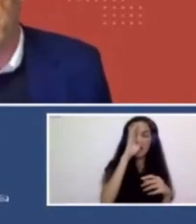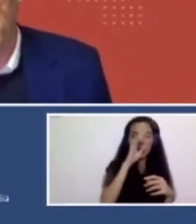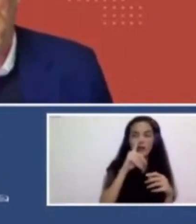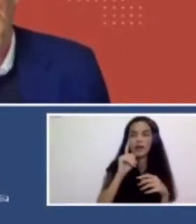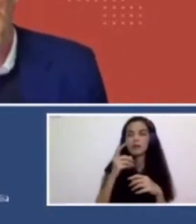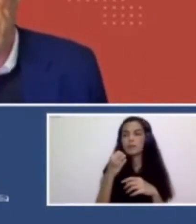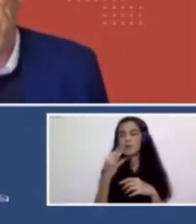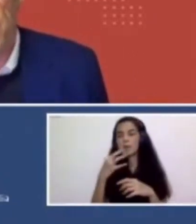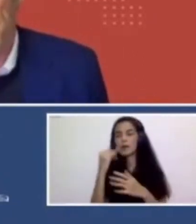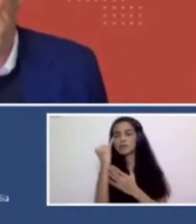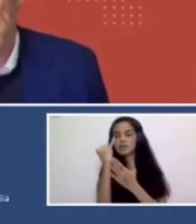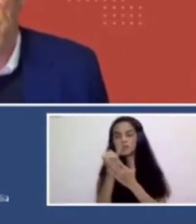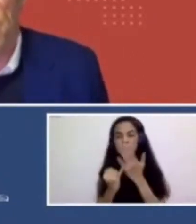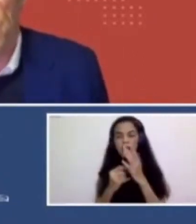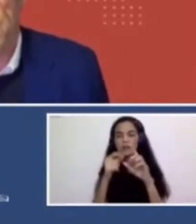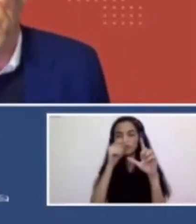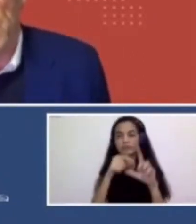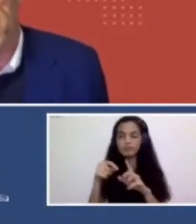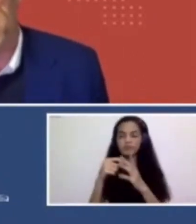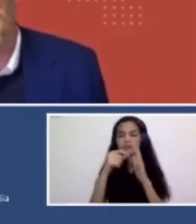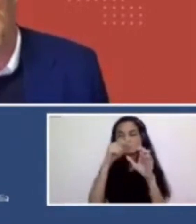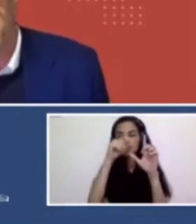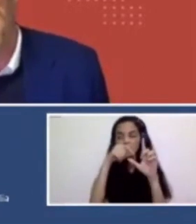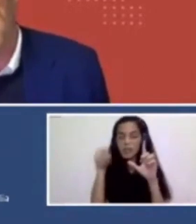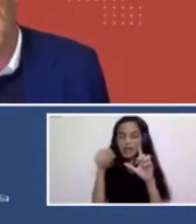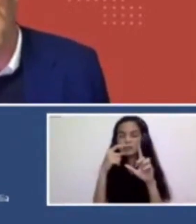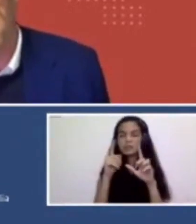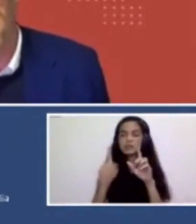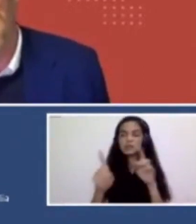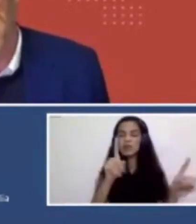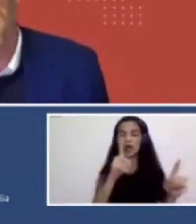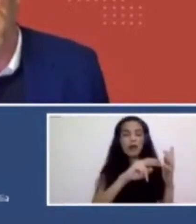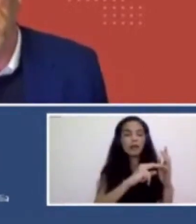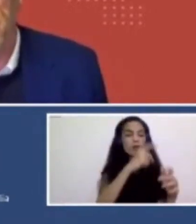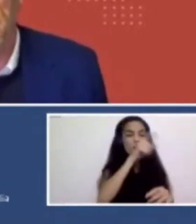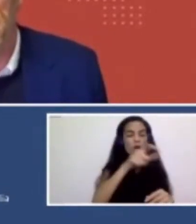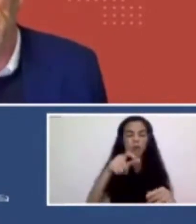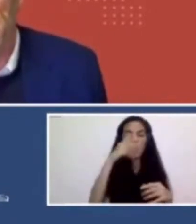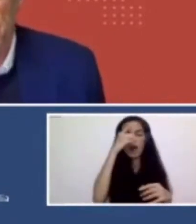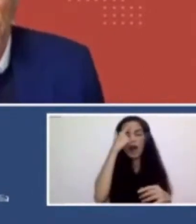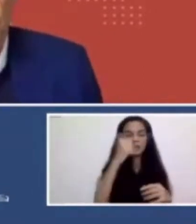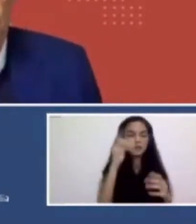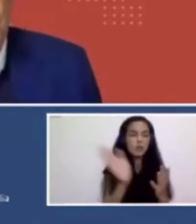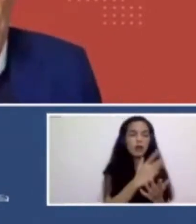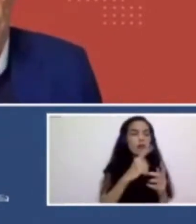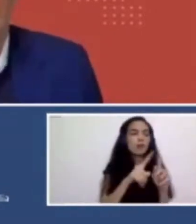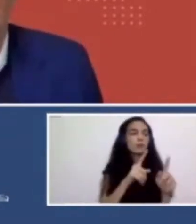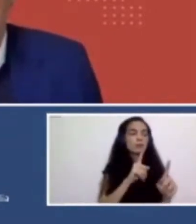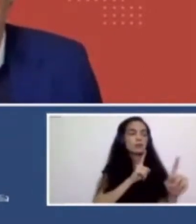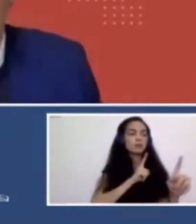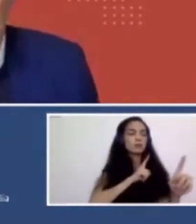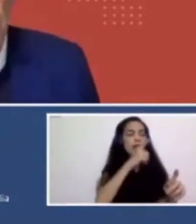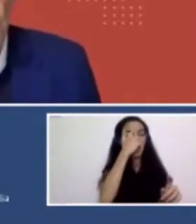forth. And so you need that skillset and expertise and patience, you know, that artists sort of don't have. So you either sort of develop it or you get